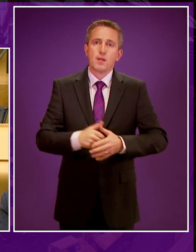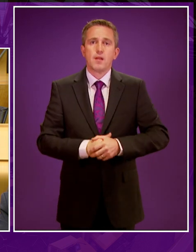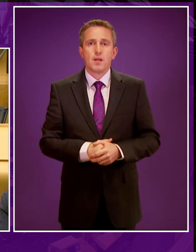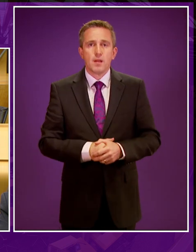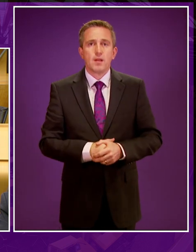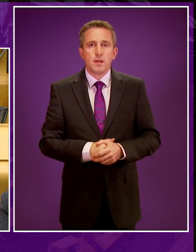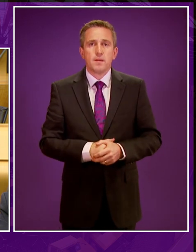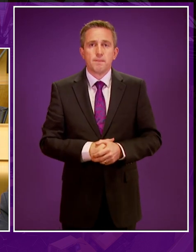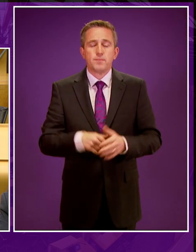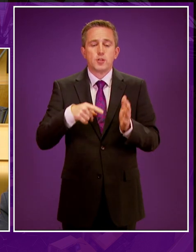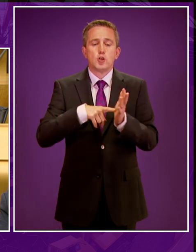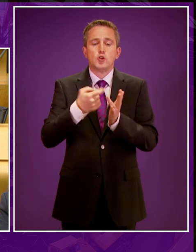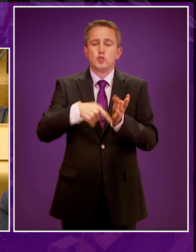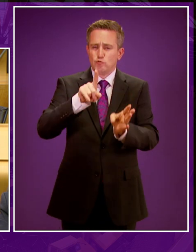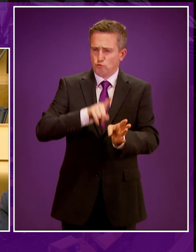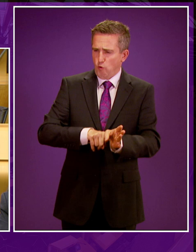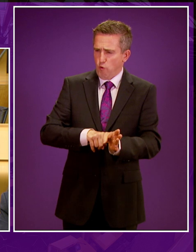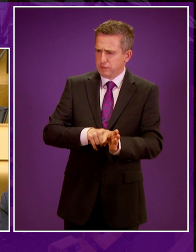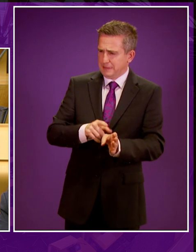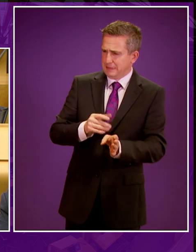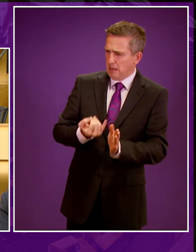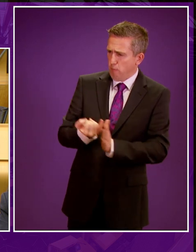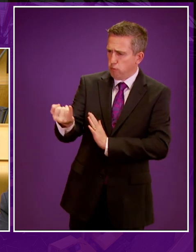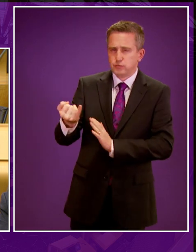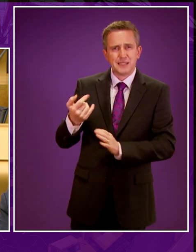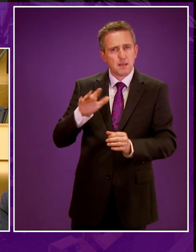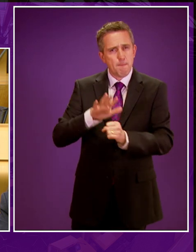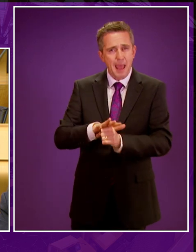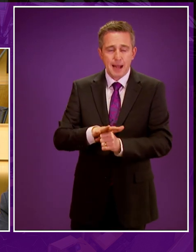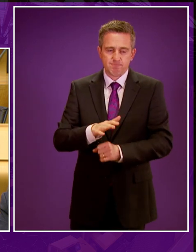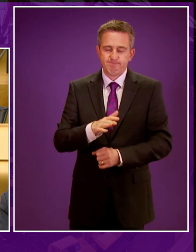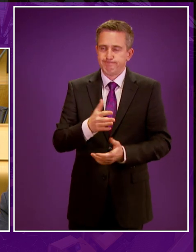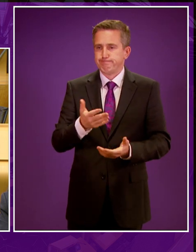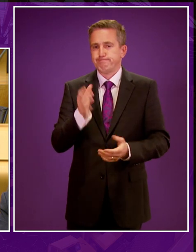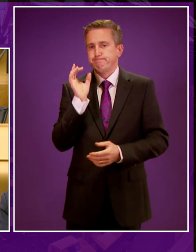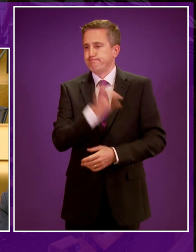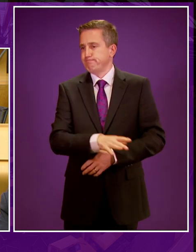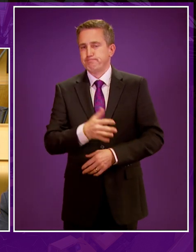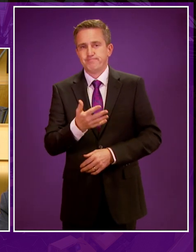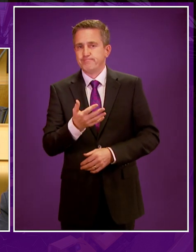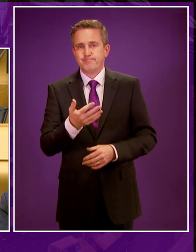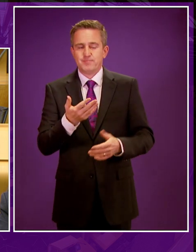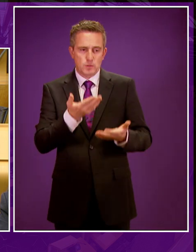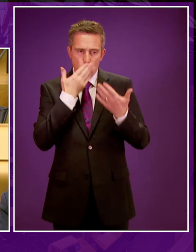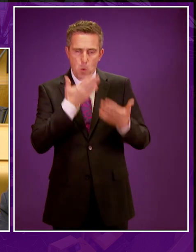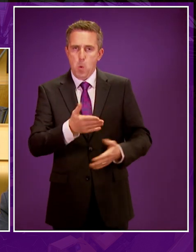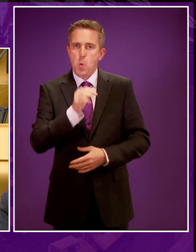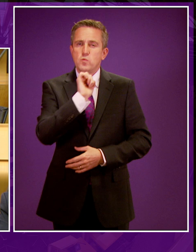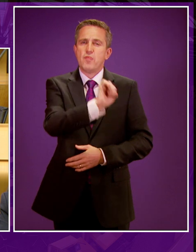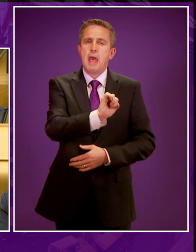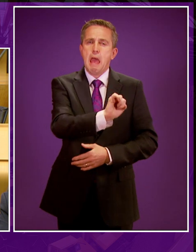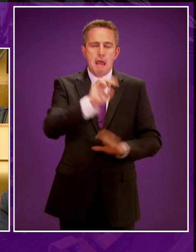And the Tory opposition to this ban is just another demonstration of their